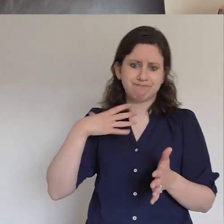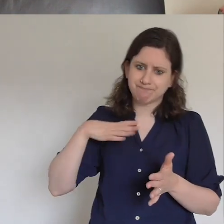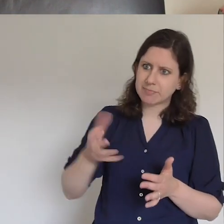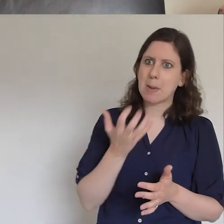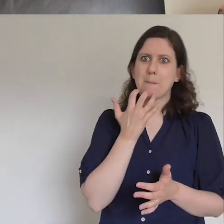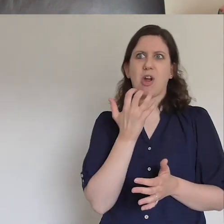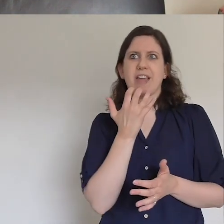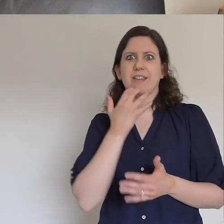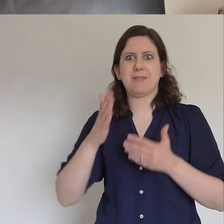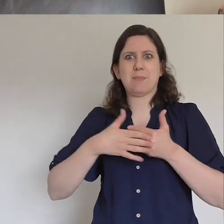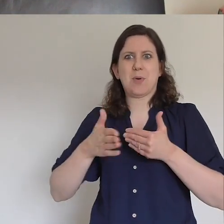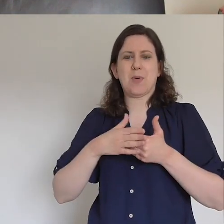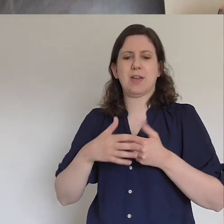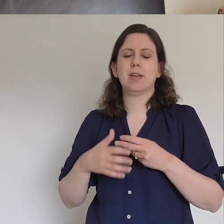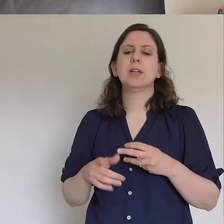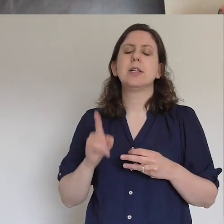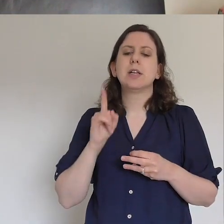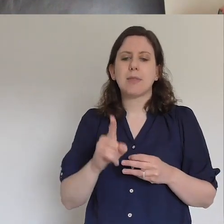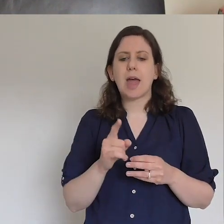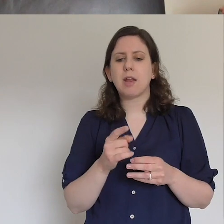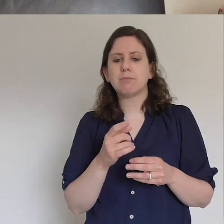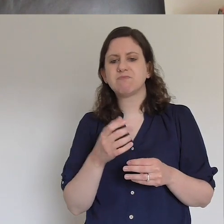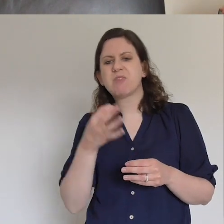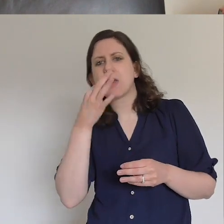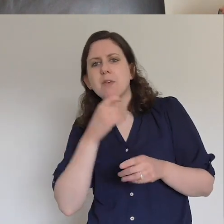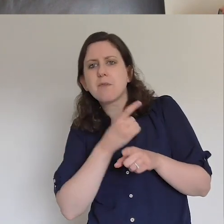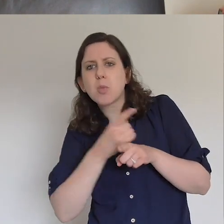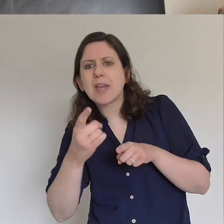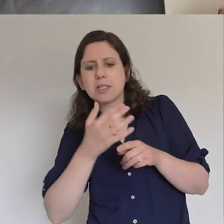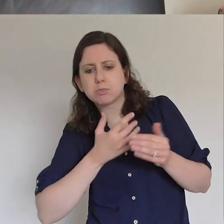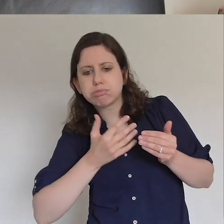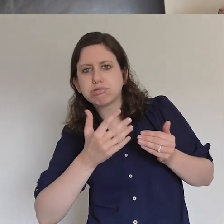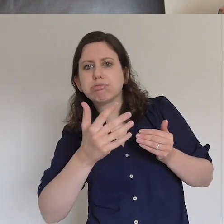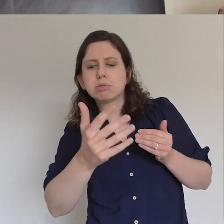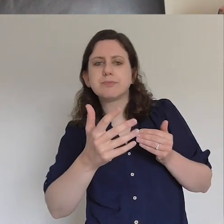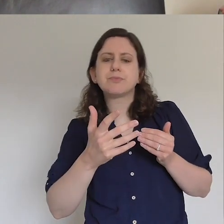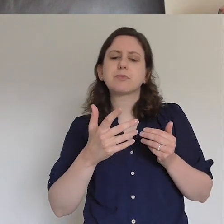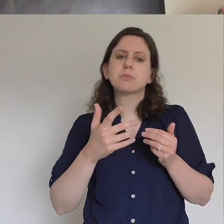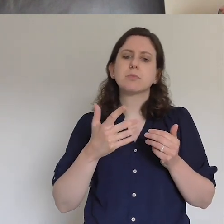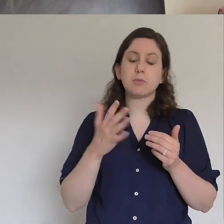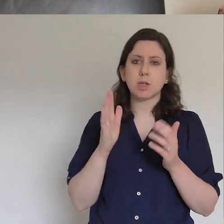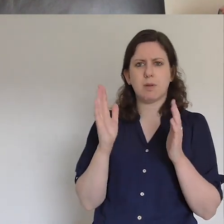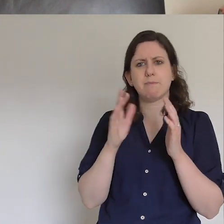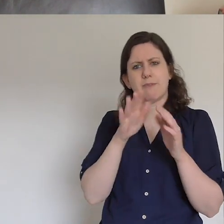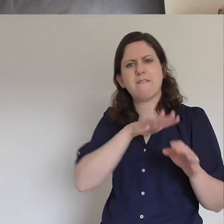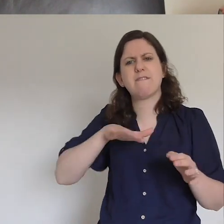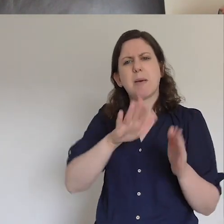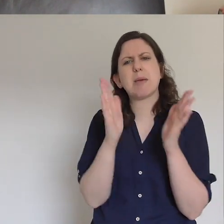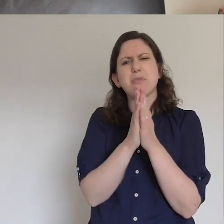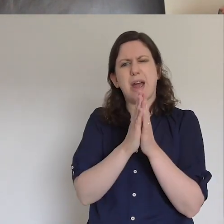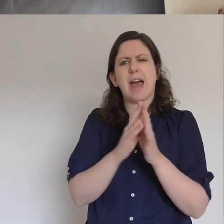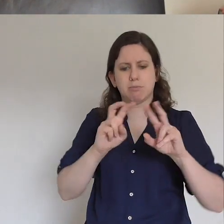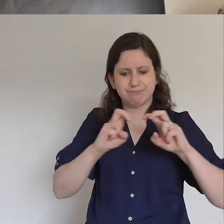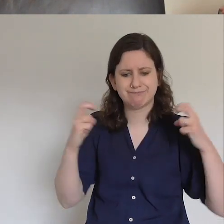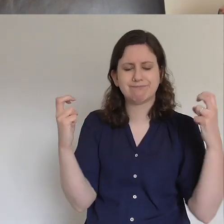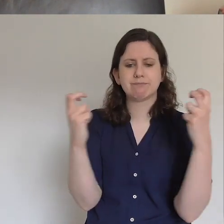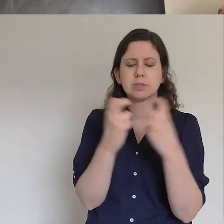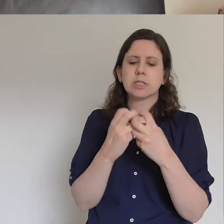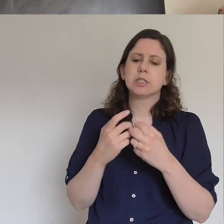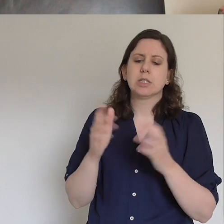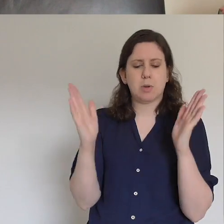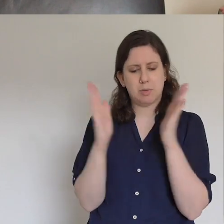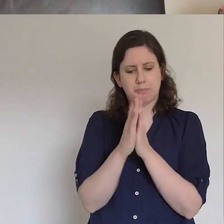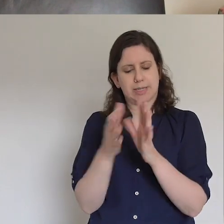last night of the school holidays and we're praying as a family and what we often do after praying is sit and wait and see if God wants to say anything after a few minutes my daughter